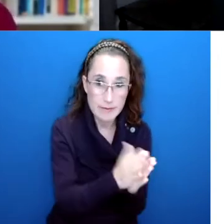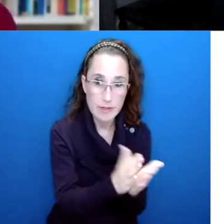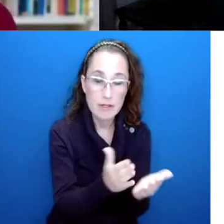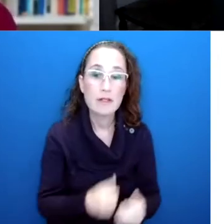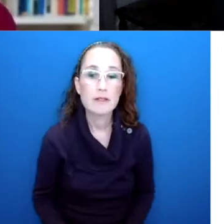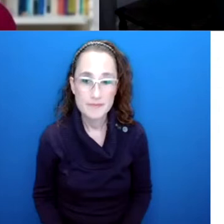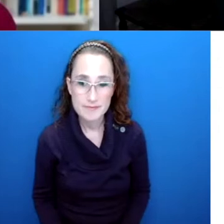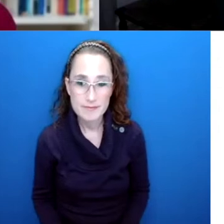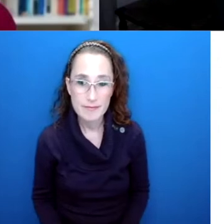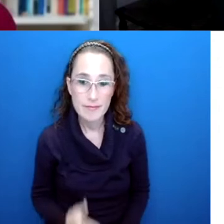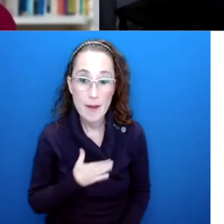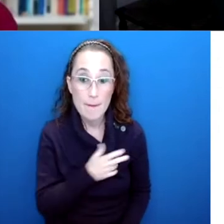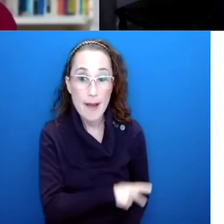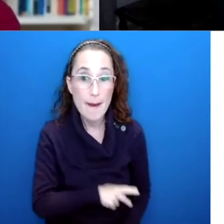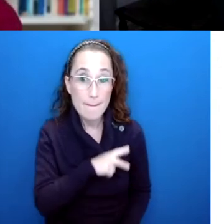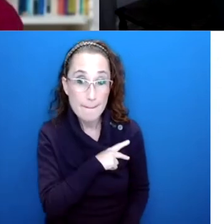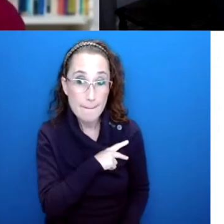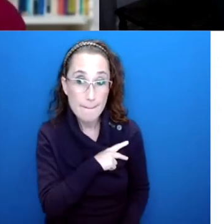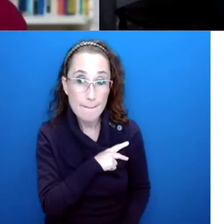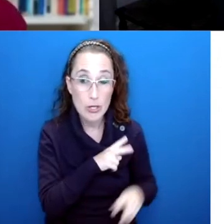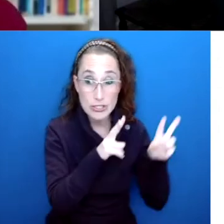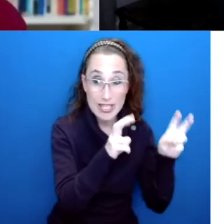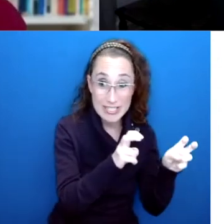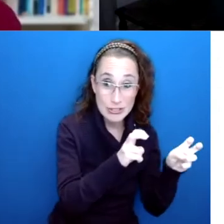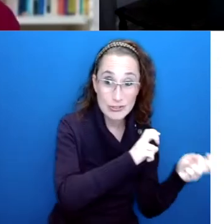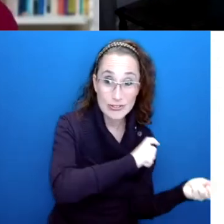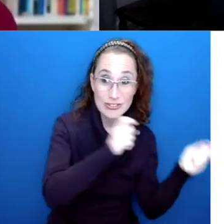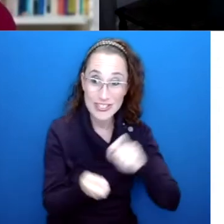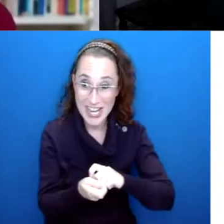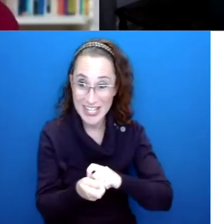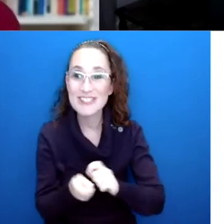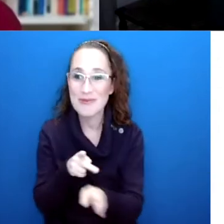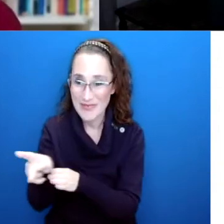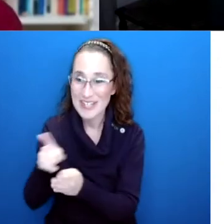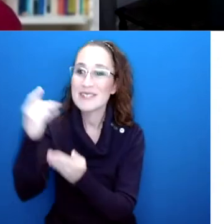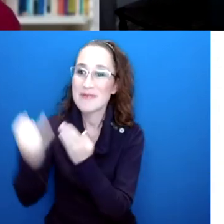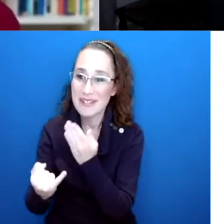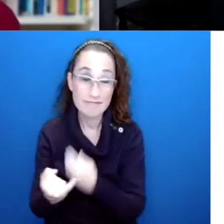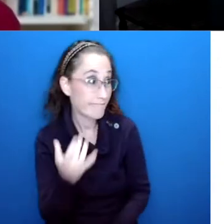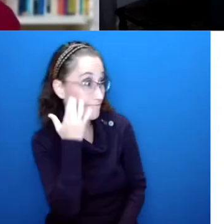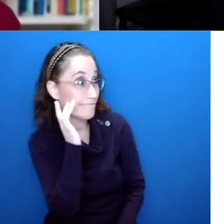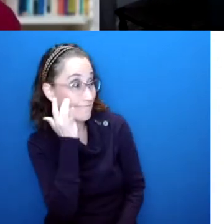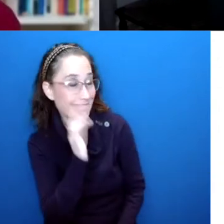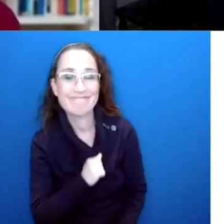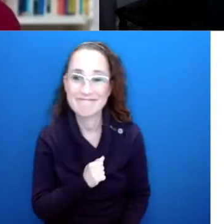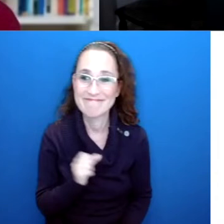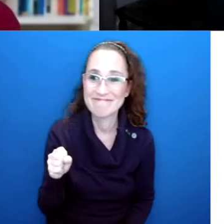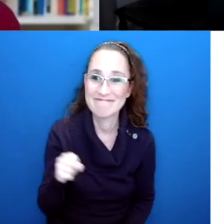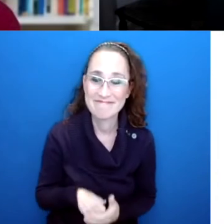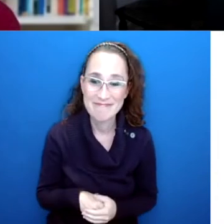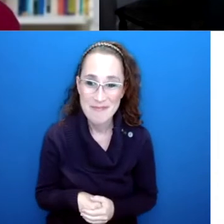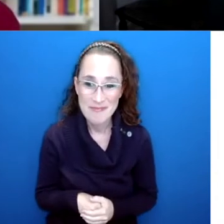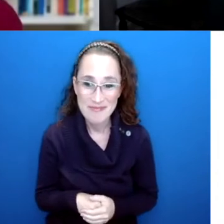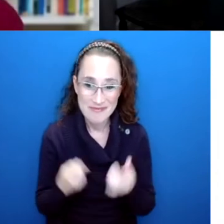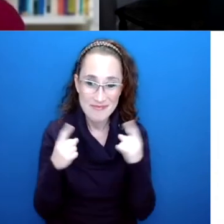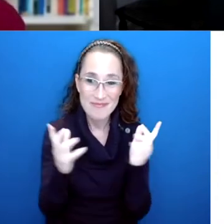interest in turning my personal issues into professional projects. So that's the first thing I would say. Yeah, which is it's worked